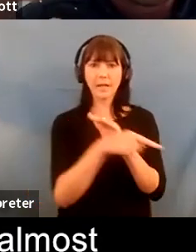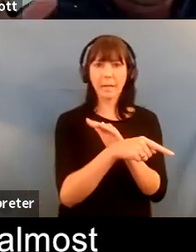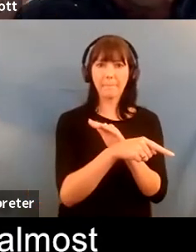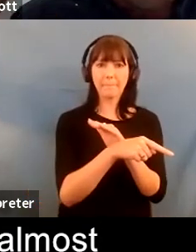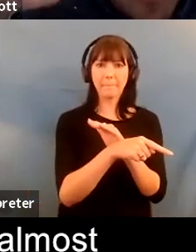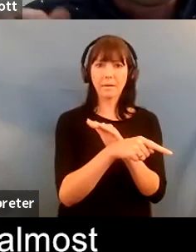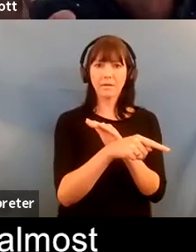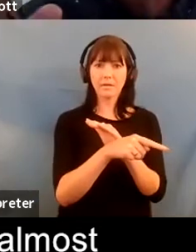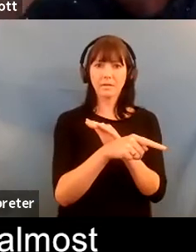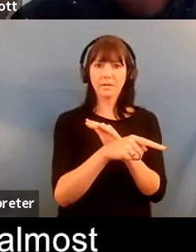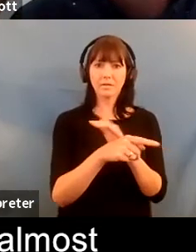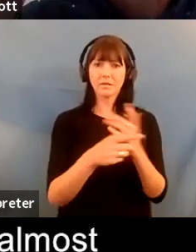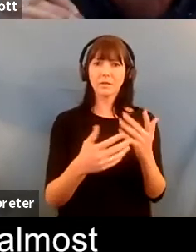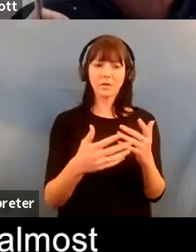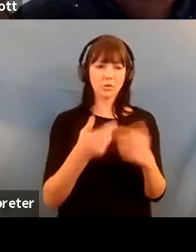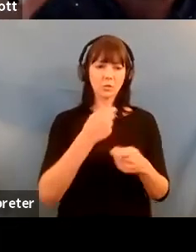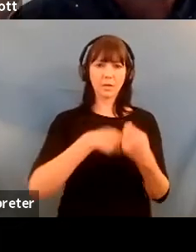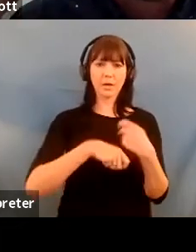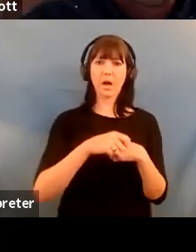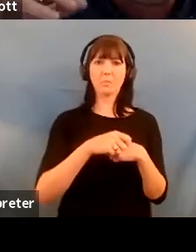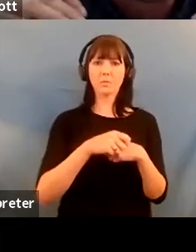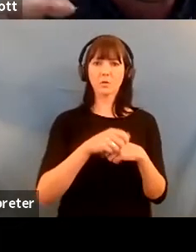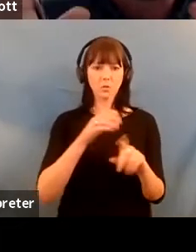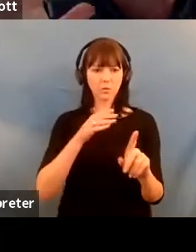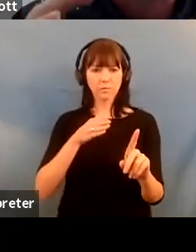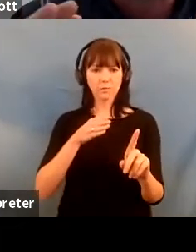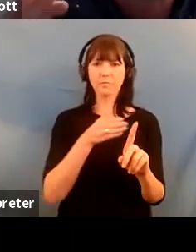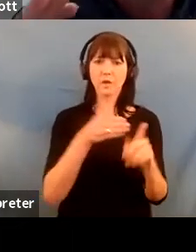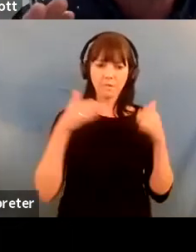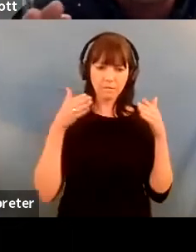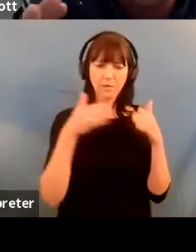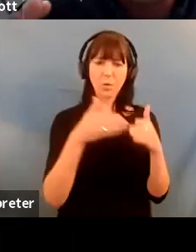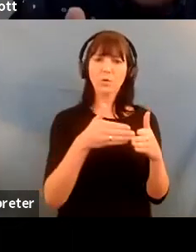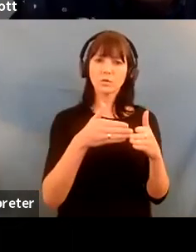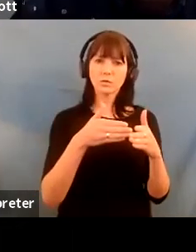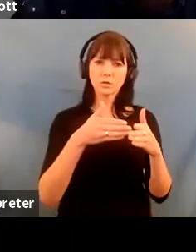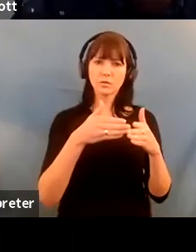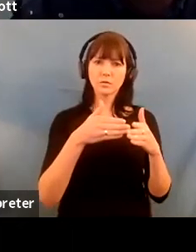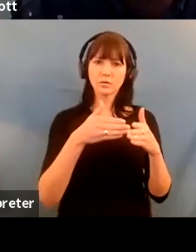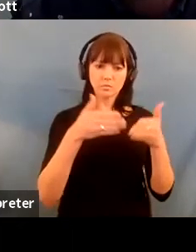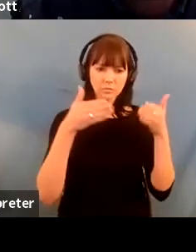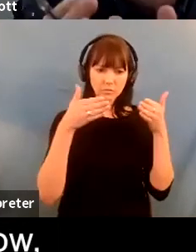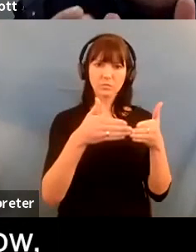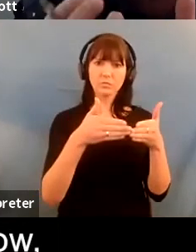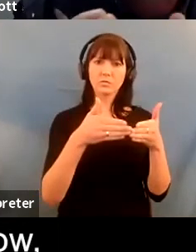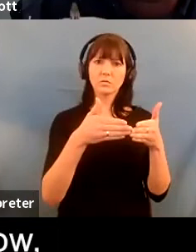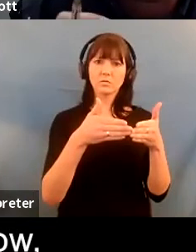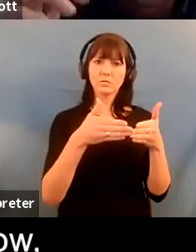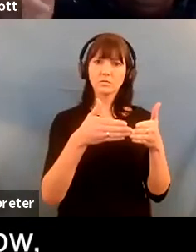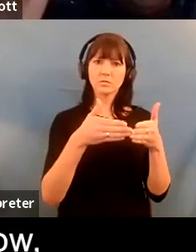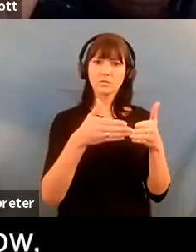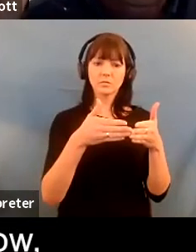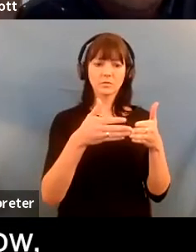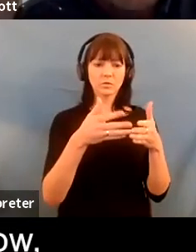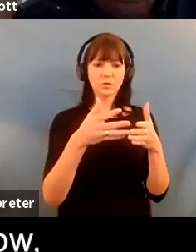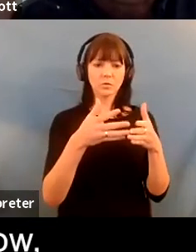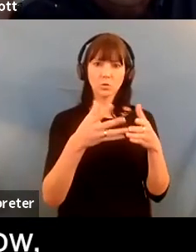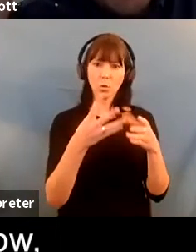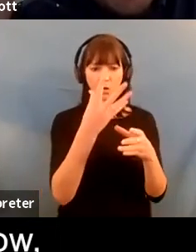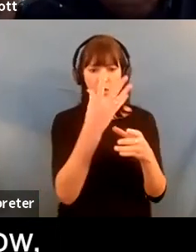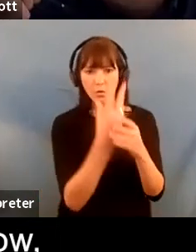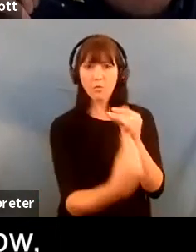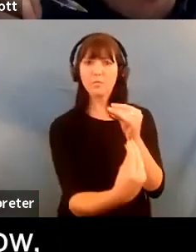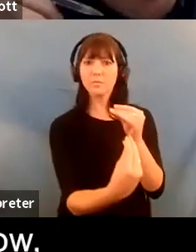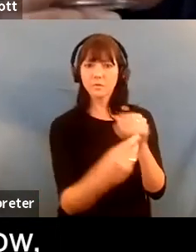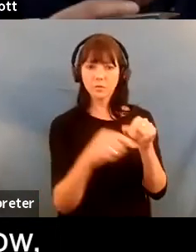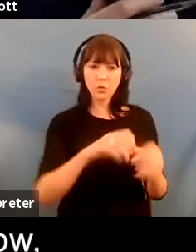into a a flow state as they say of kind of you know of concentration just being purely involved in that act of of creation